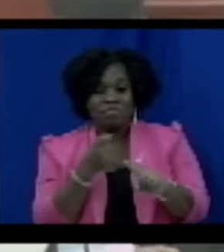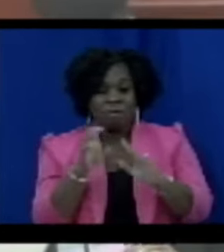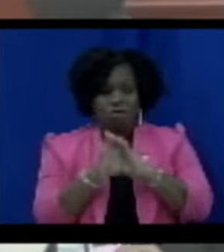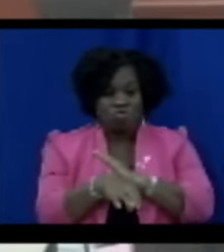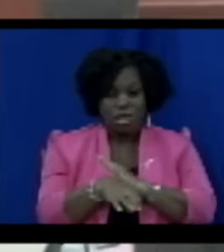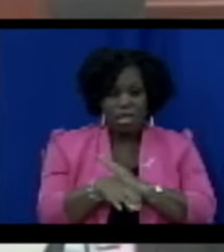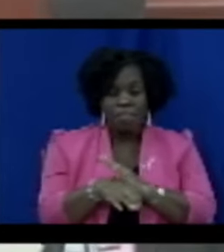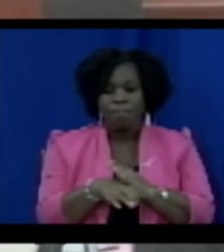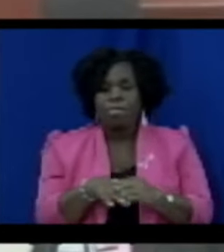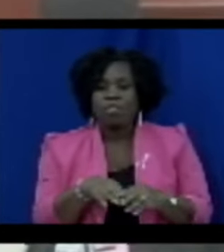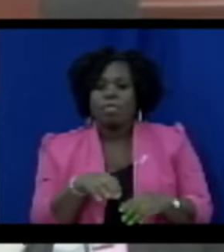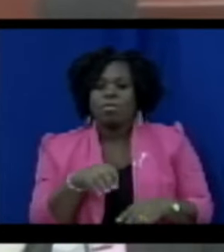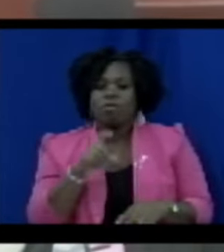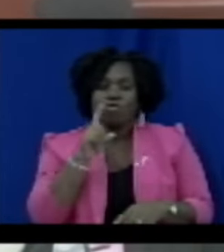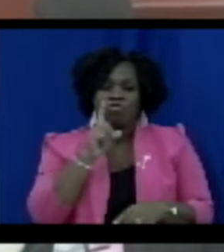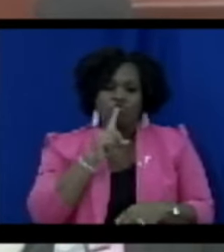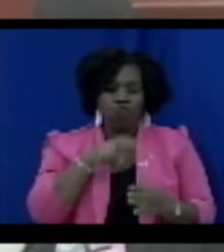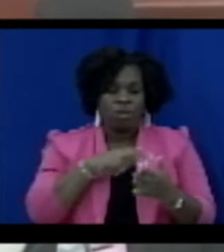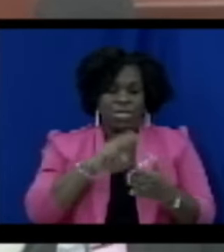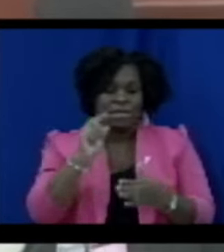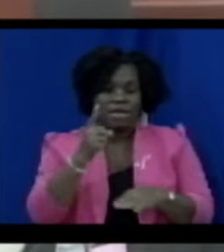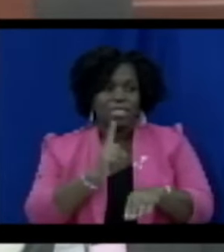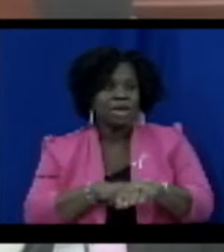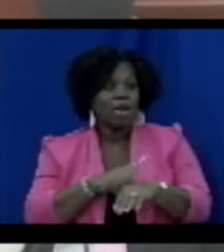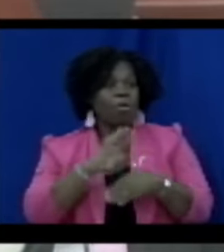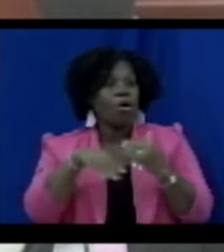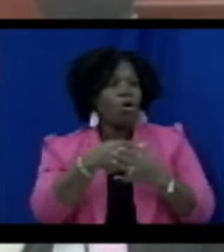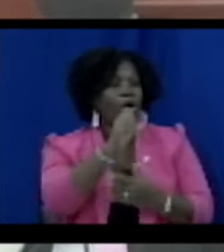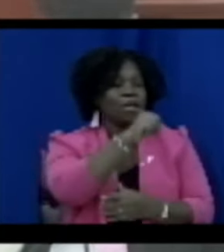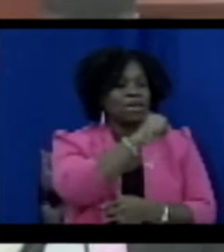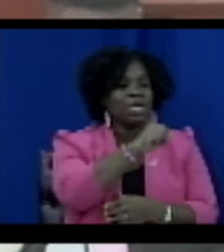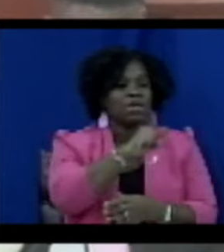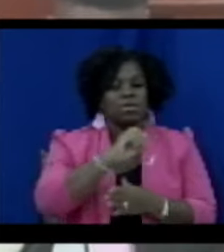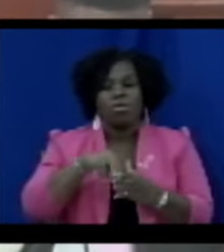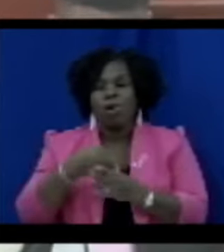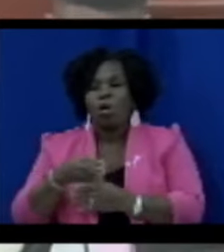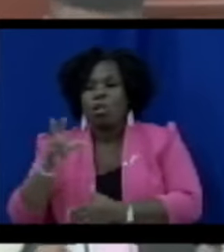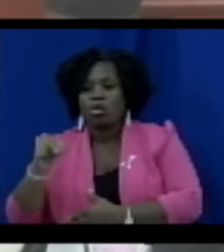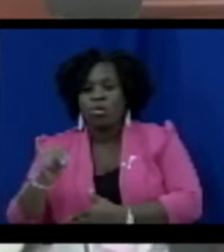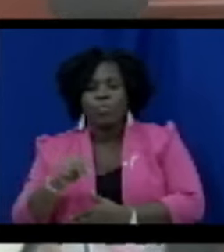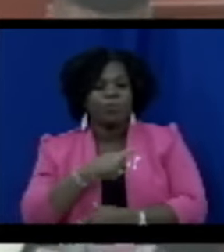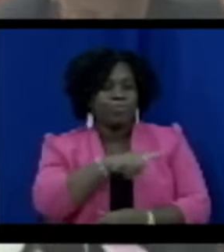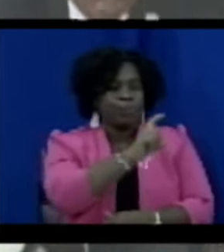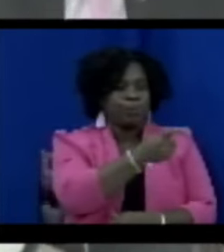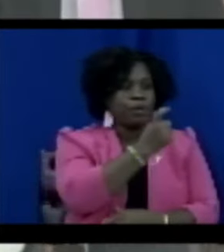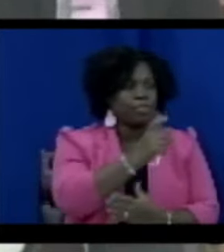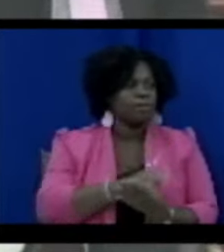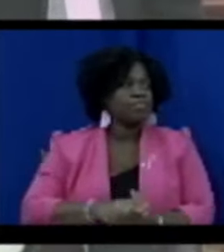second time. Those in favor? Aye. Those against? The ayes have it.